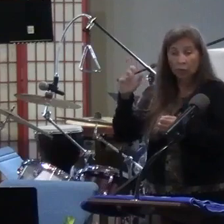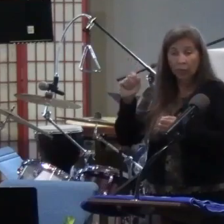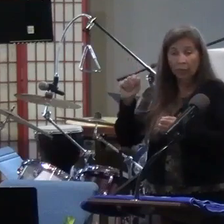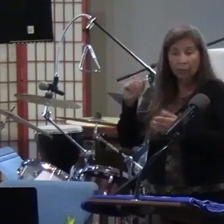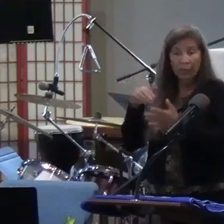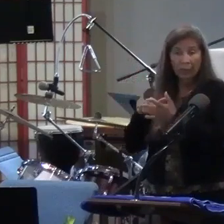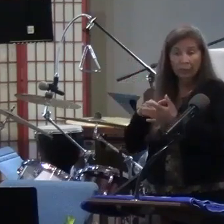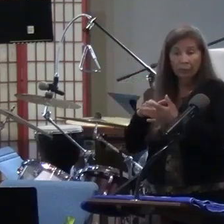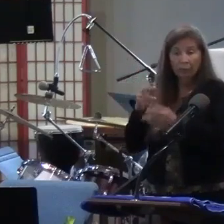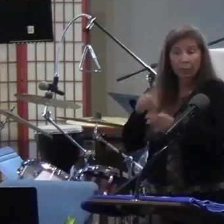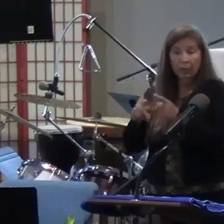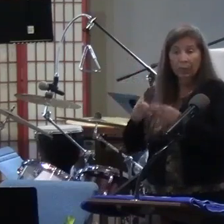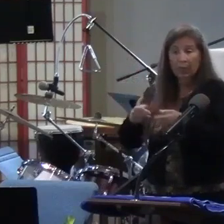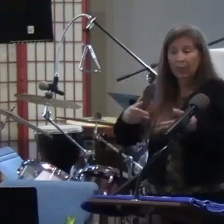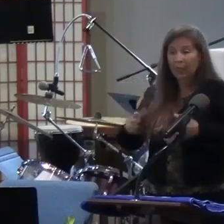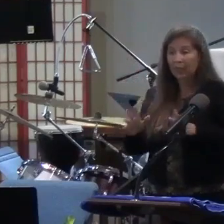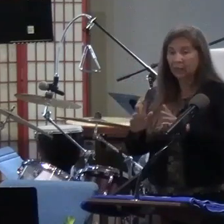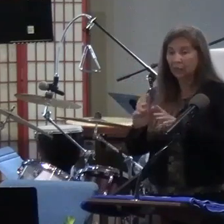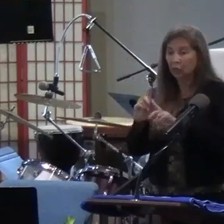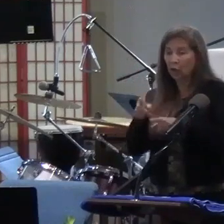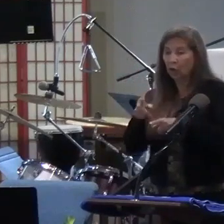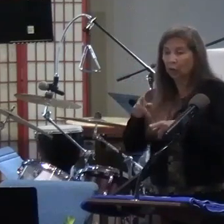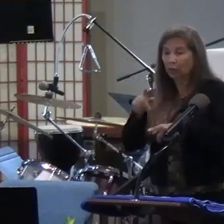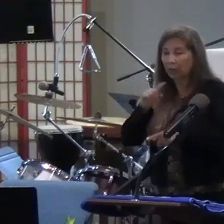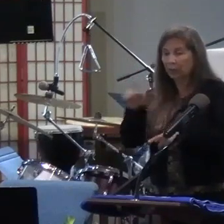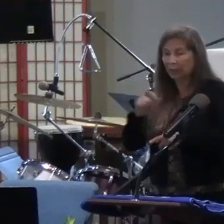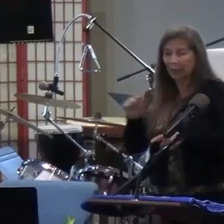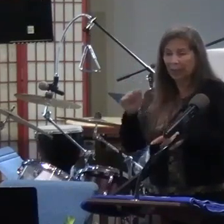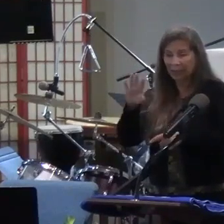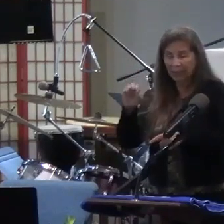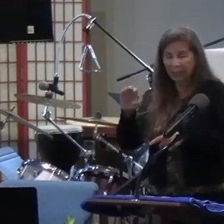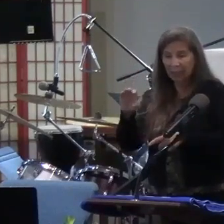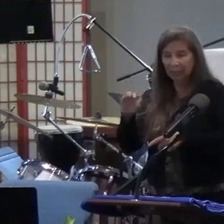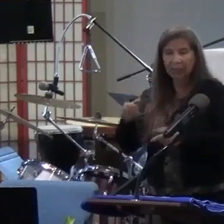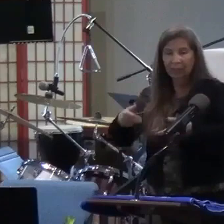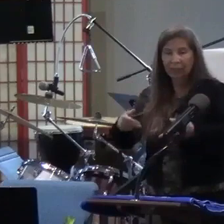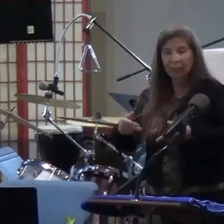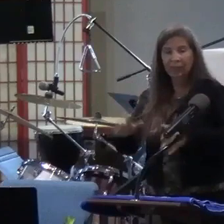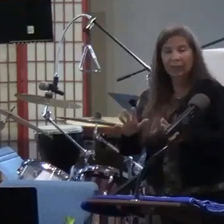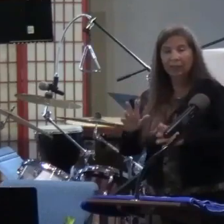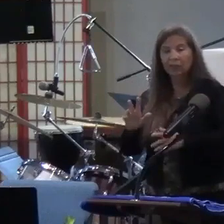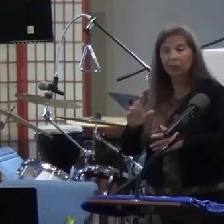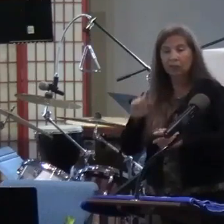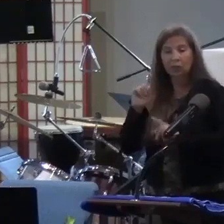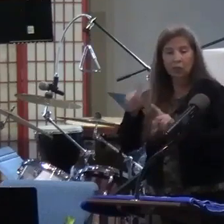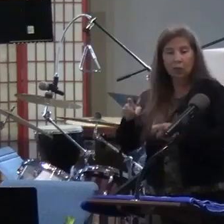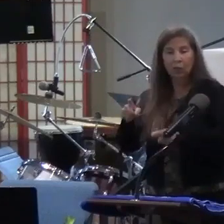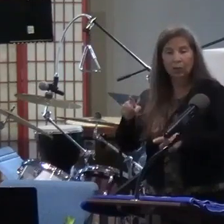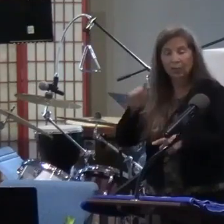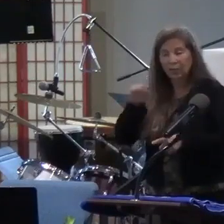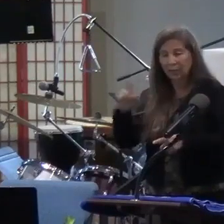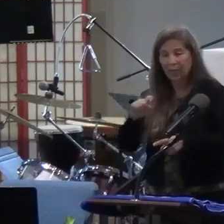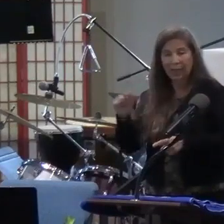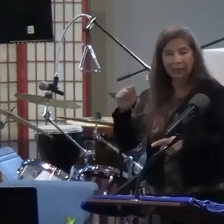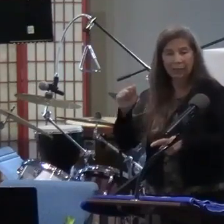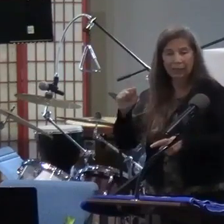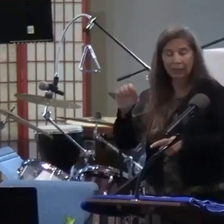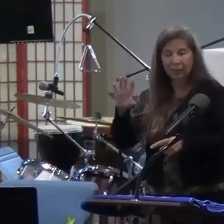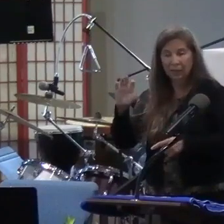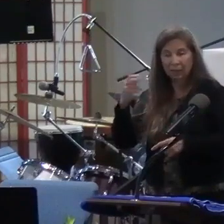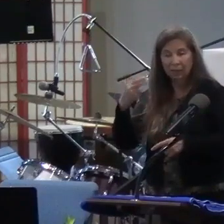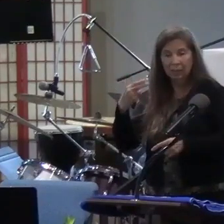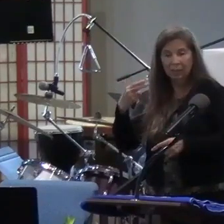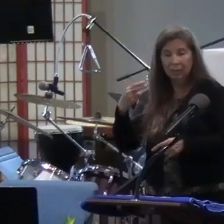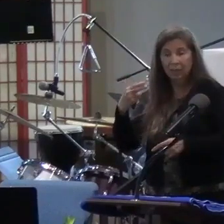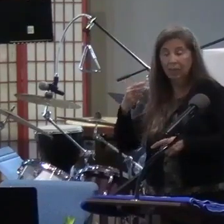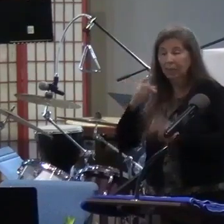hear, let's go, Zach. Let's go, Zach. And they just start cheering it louder and louder. And the